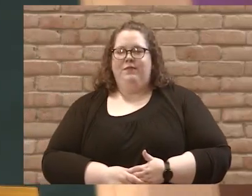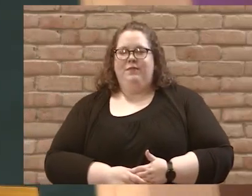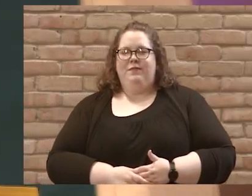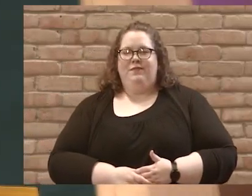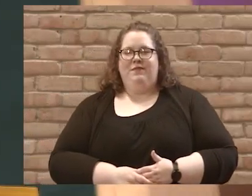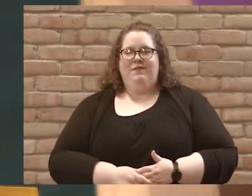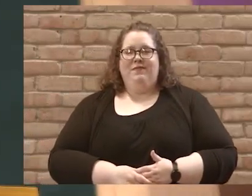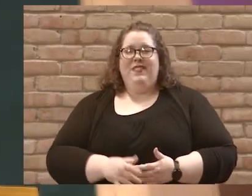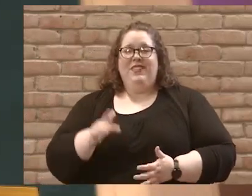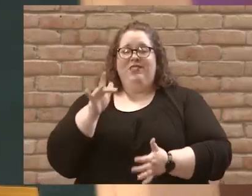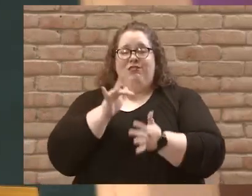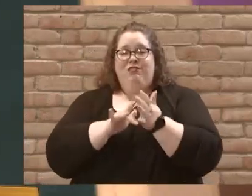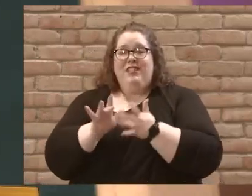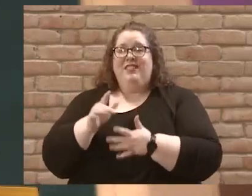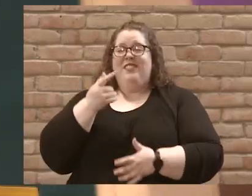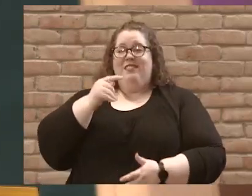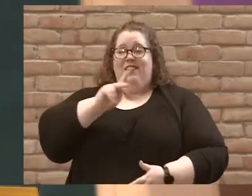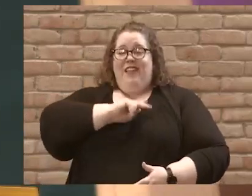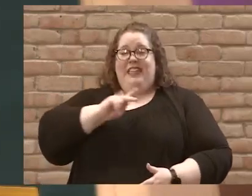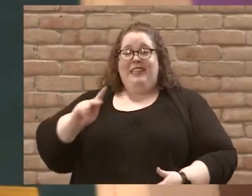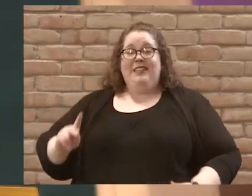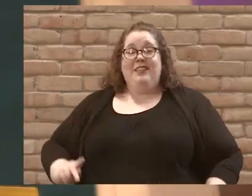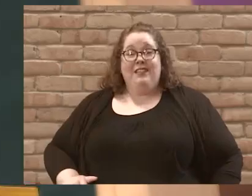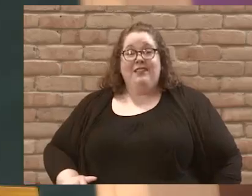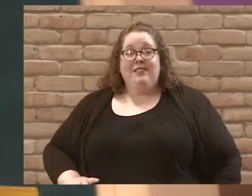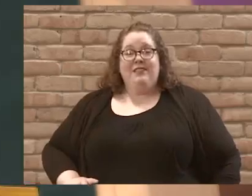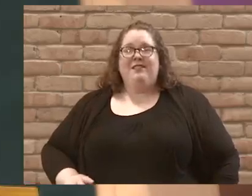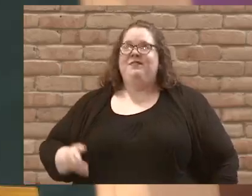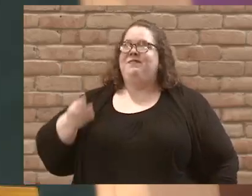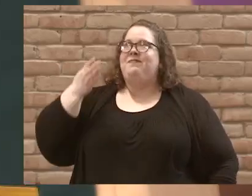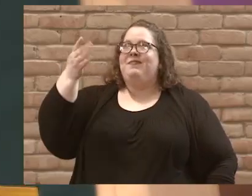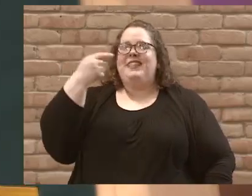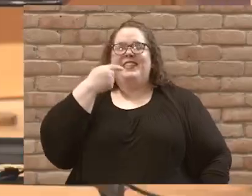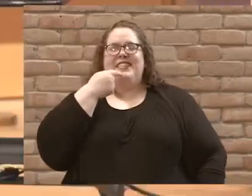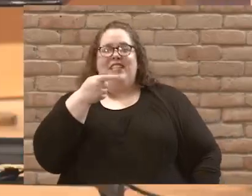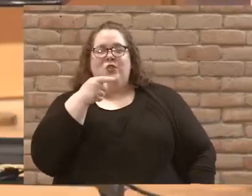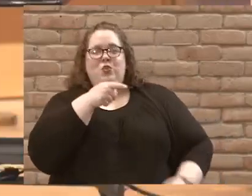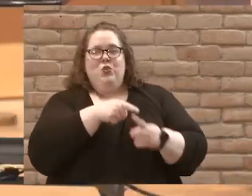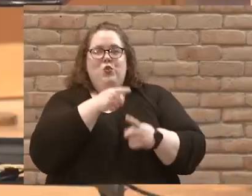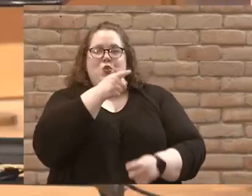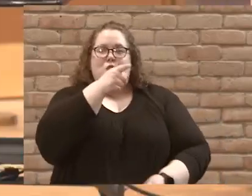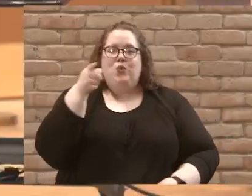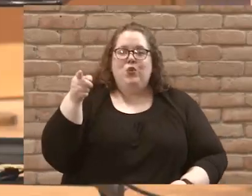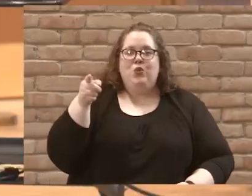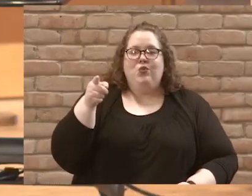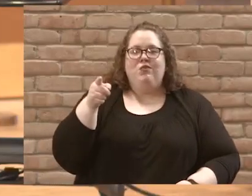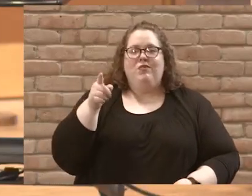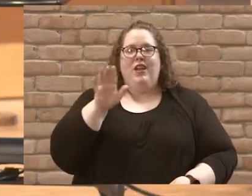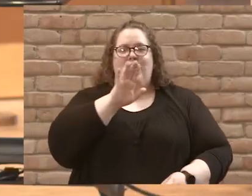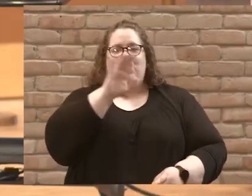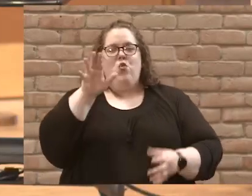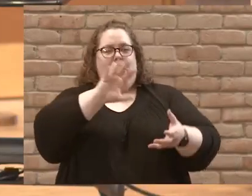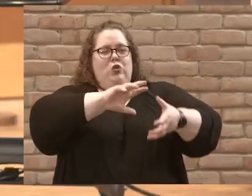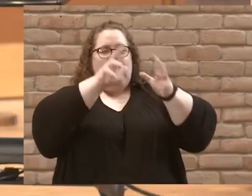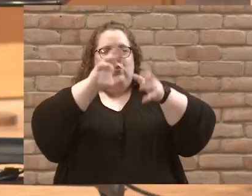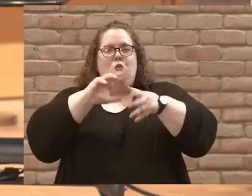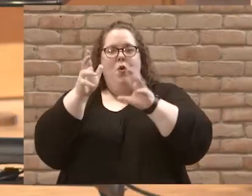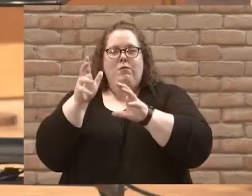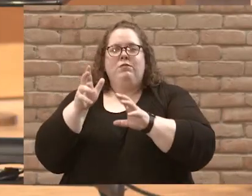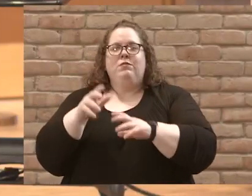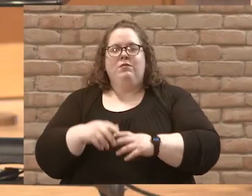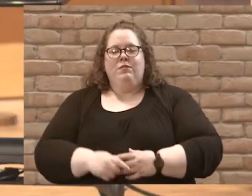And that's what Jesus, the King, says to you and to the storms in your life this day.